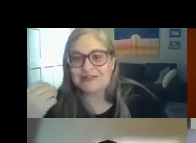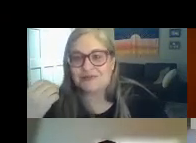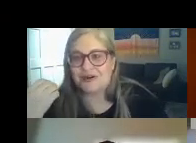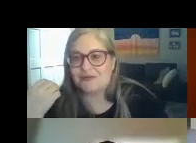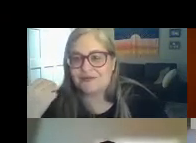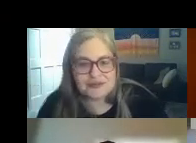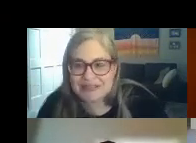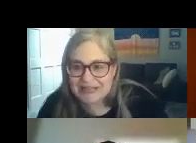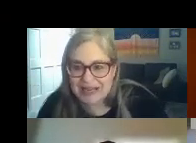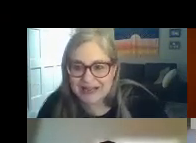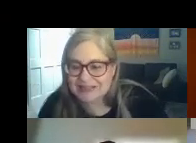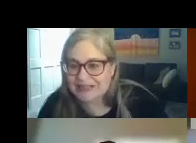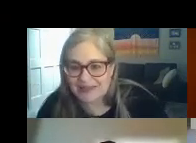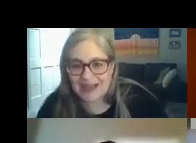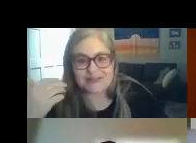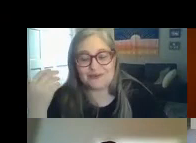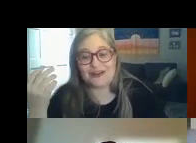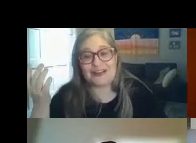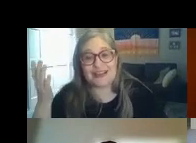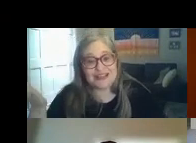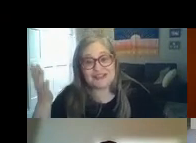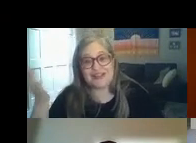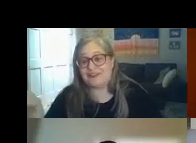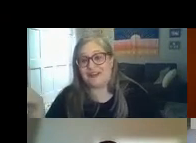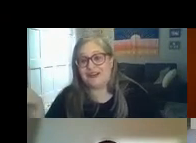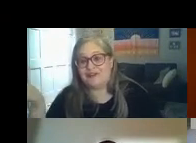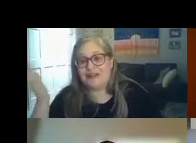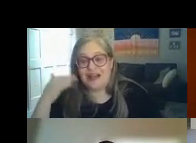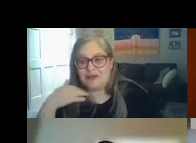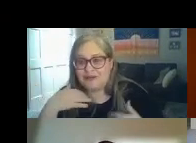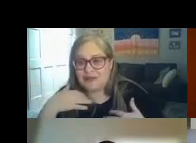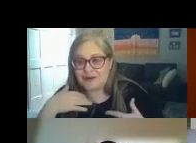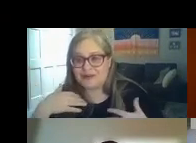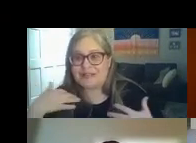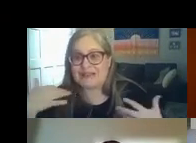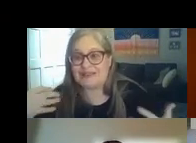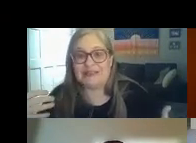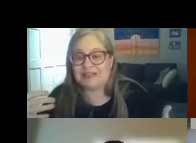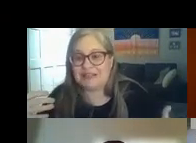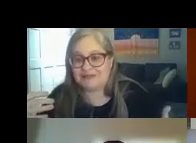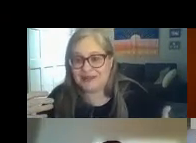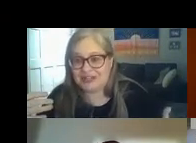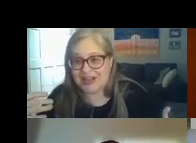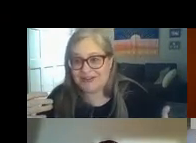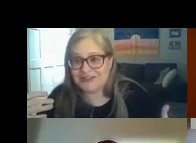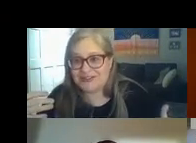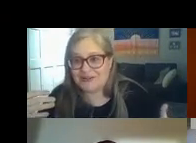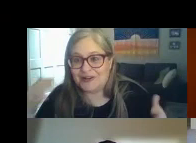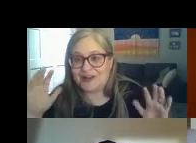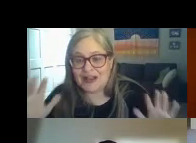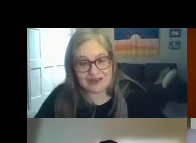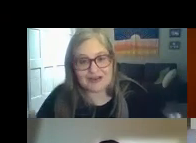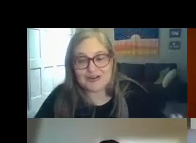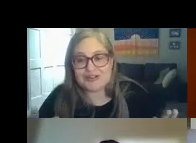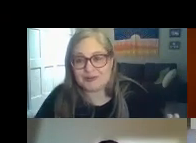fights or refusing to get out to leave the house in the morning occasionally a video i really want to protect the dignity of my child so